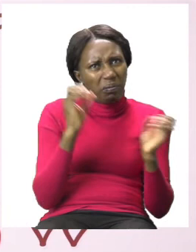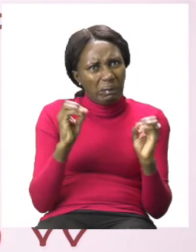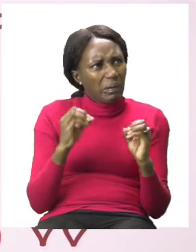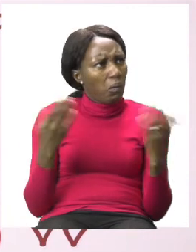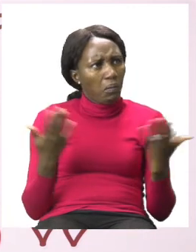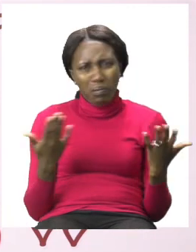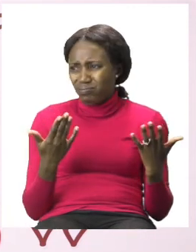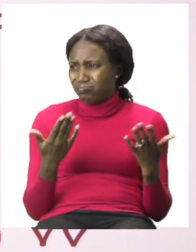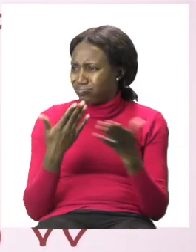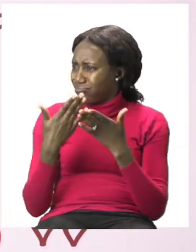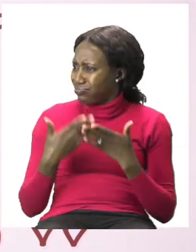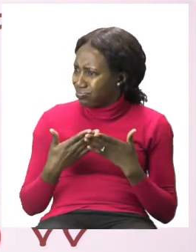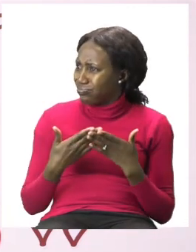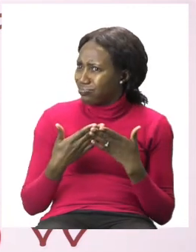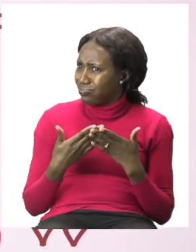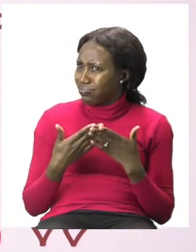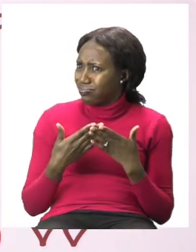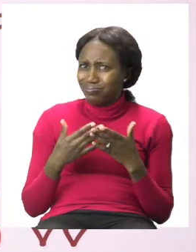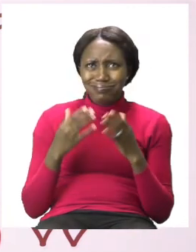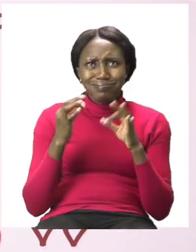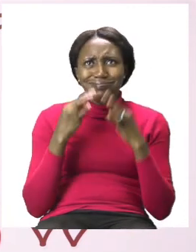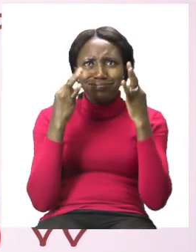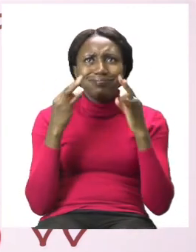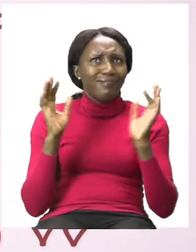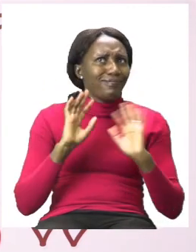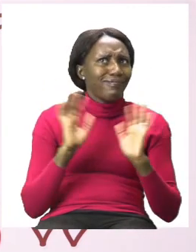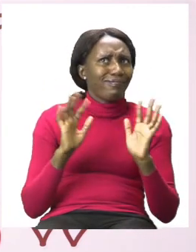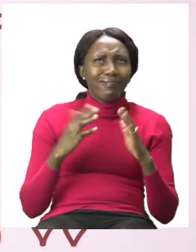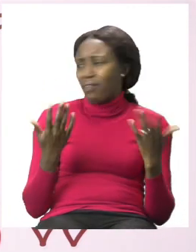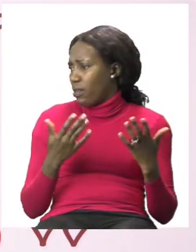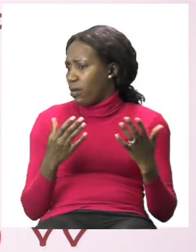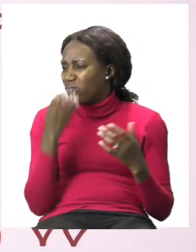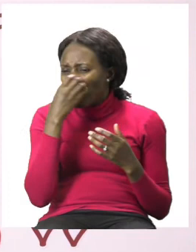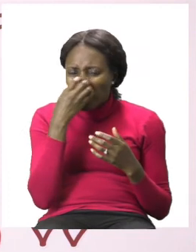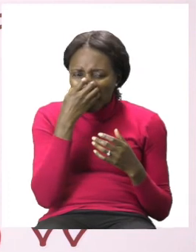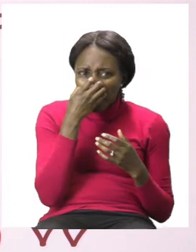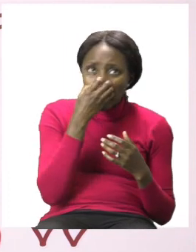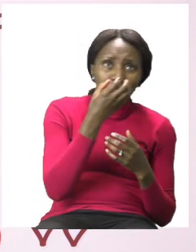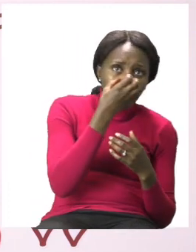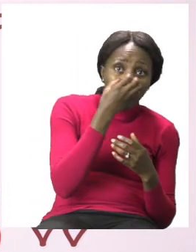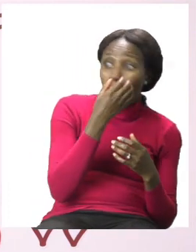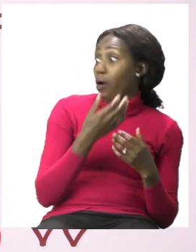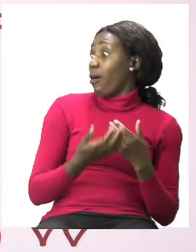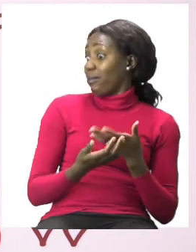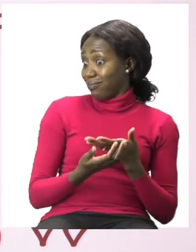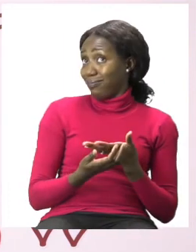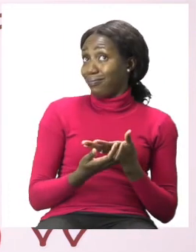him to help us to sing goodbye. Sashi? Sashi? Oh,